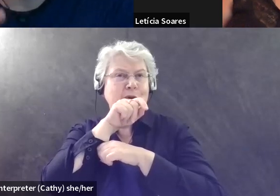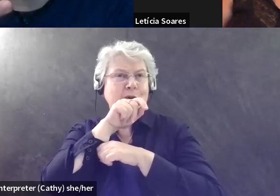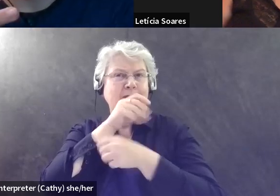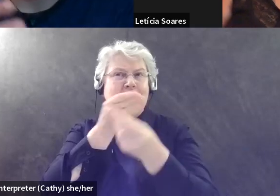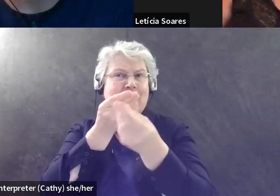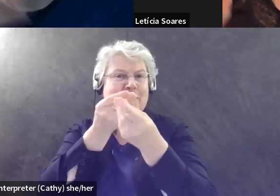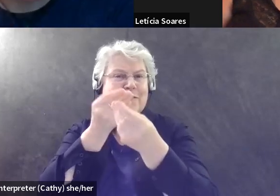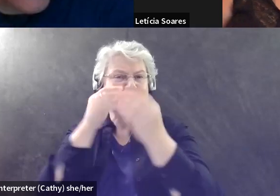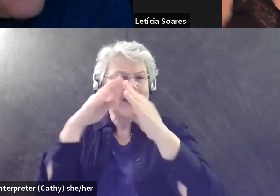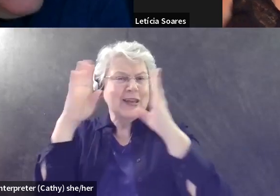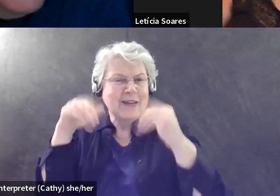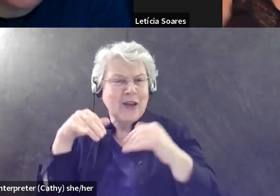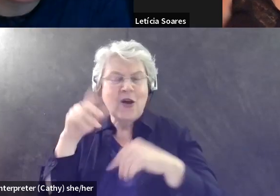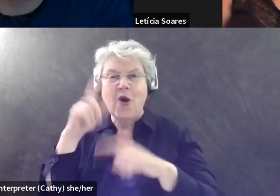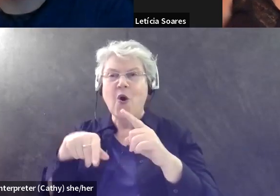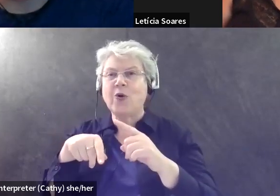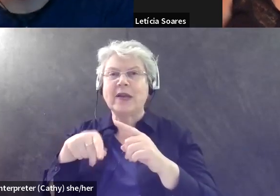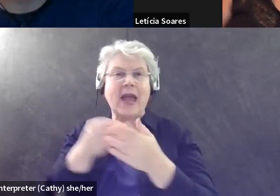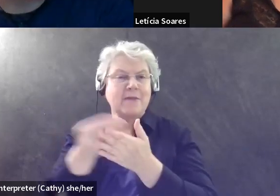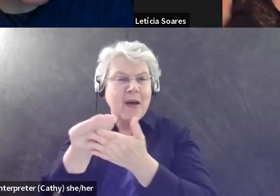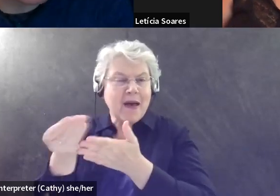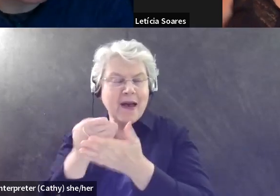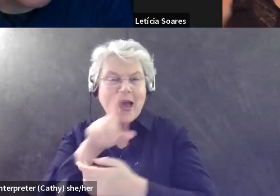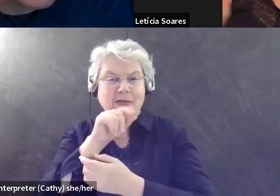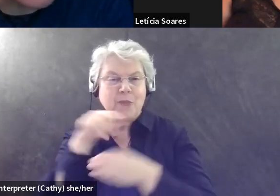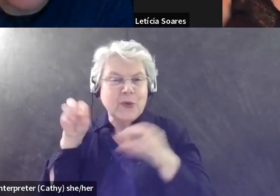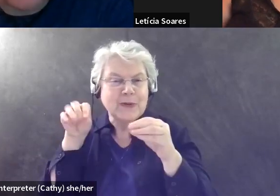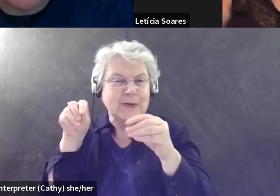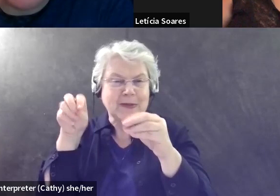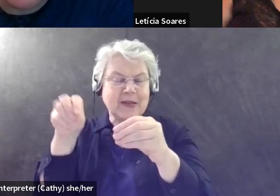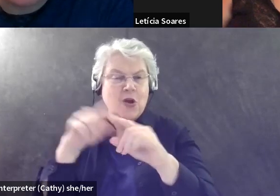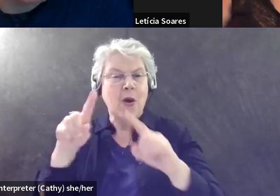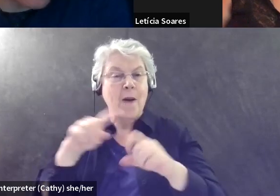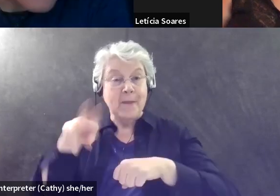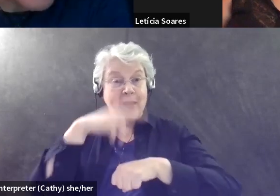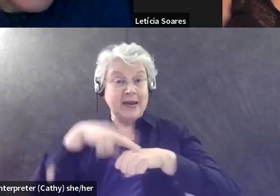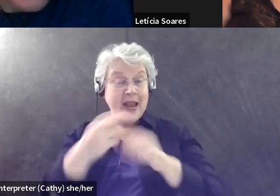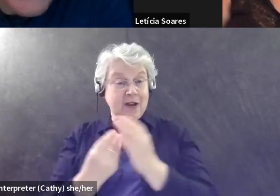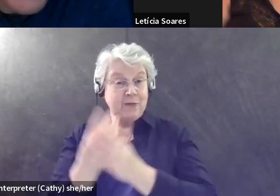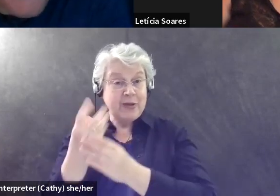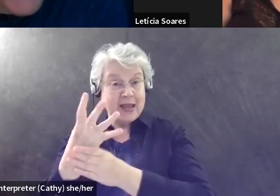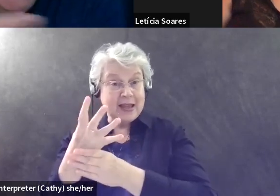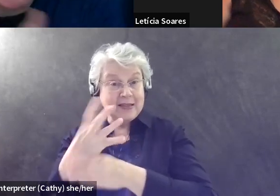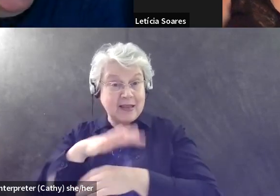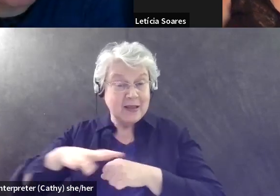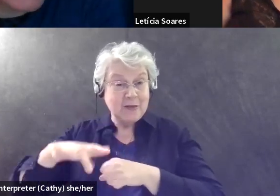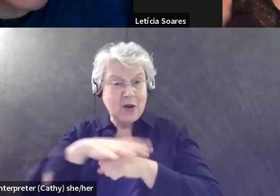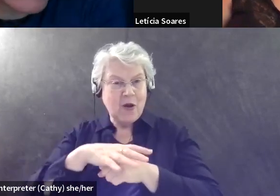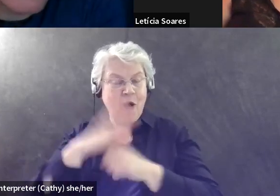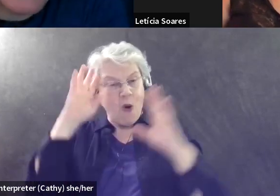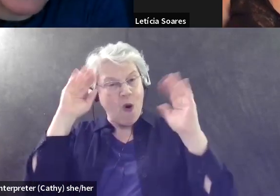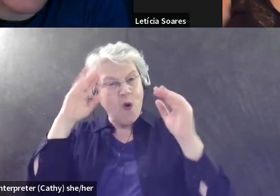can't physically fill the feeder up themselves. But if there's lots of native plants in the neighborhood, hopefully there'll be a lot of birds